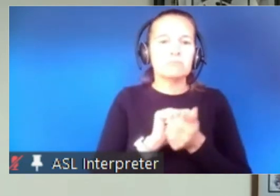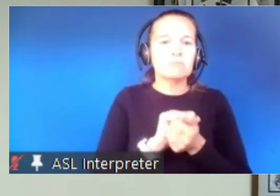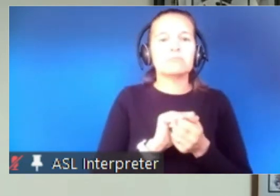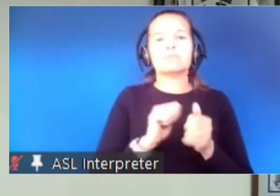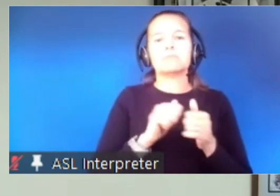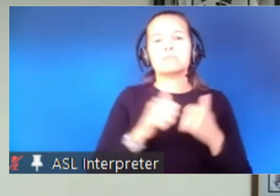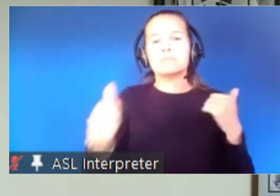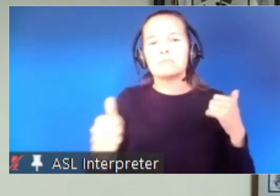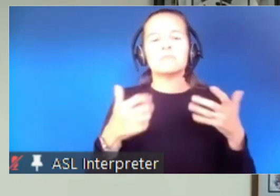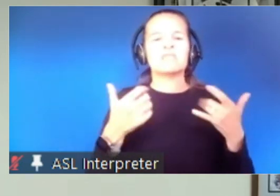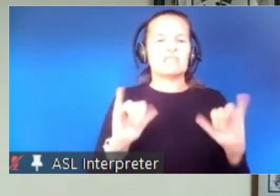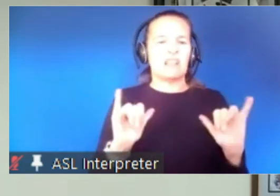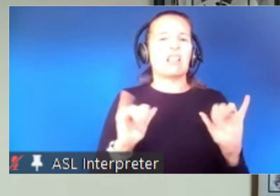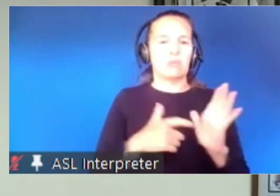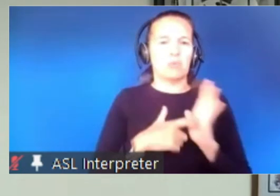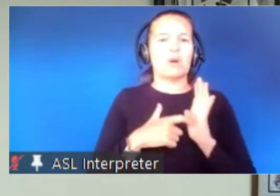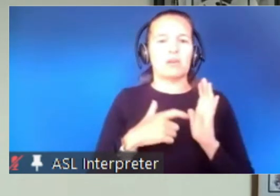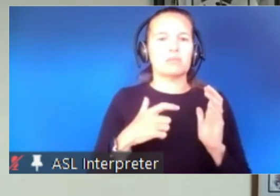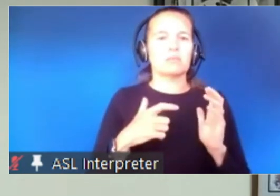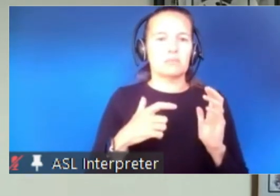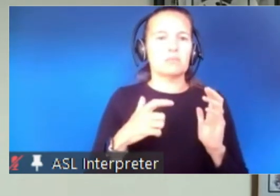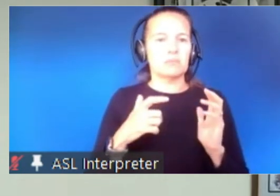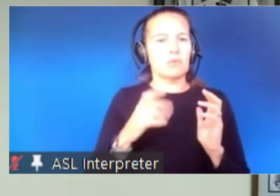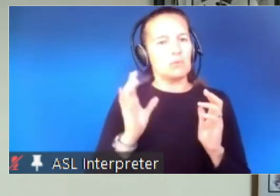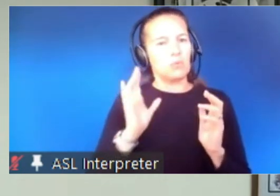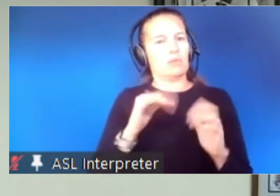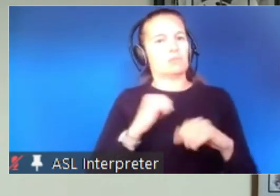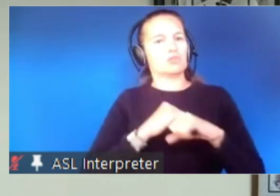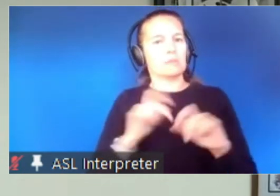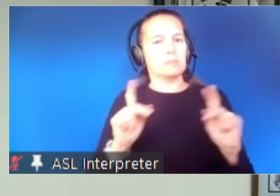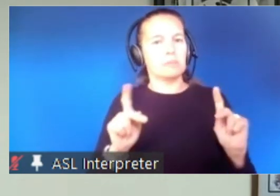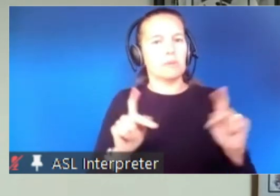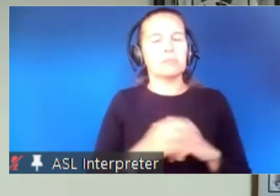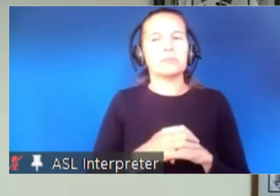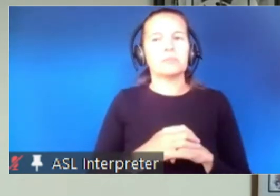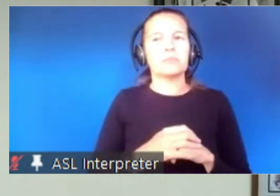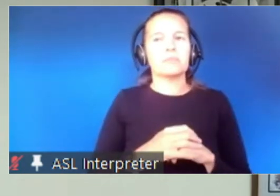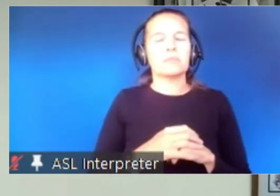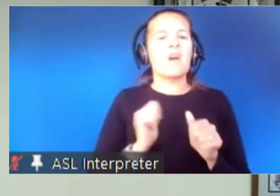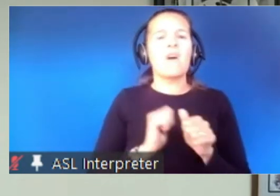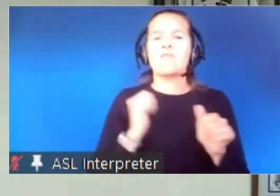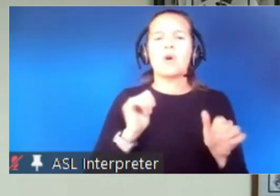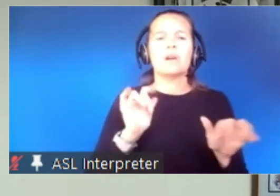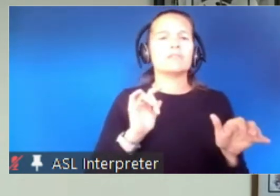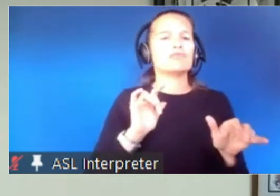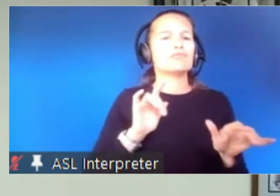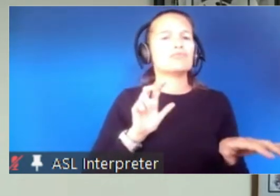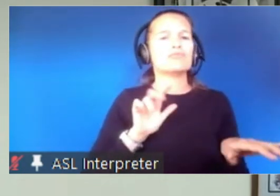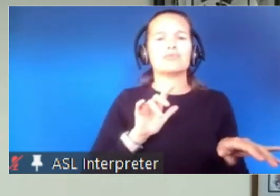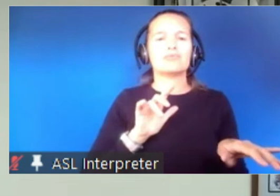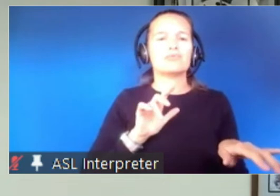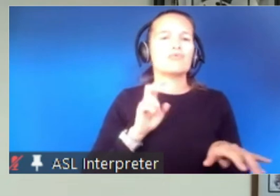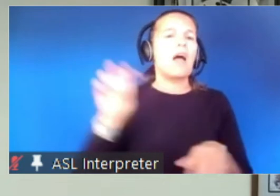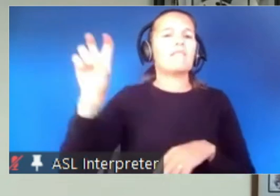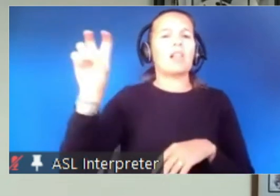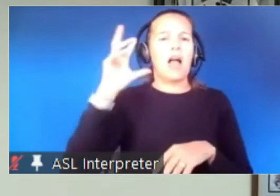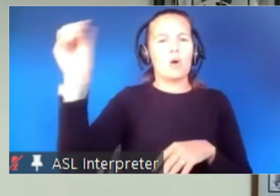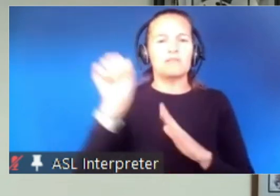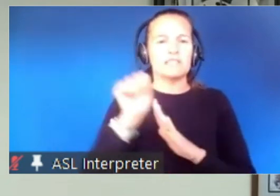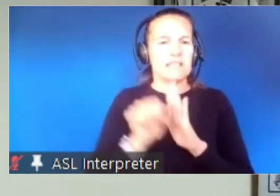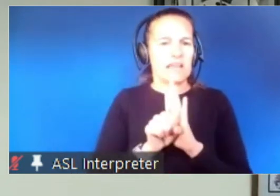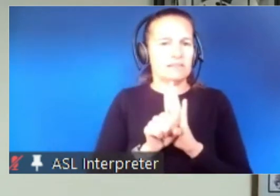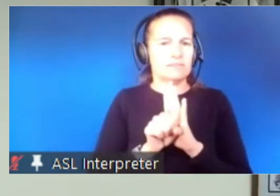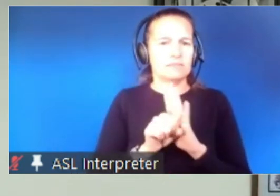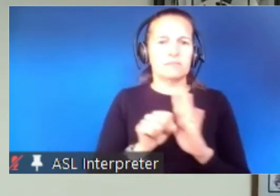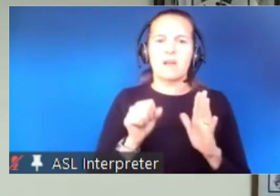-pharmacologic protective measures avoid out-of-state travel it is more risk and more risk of